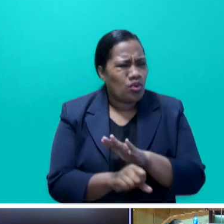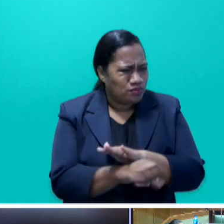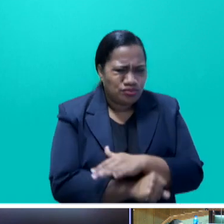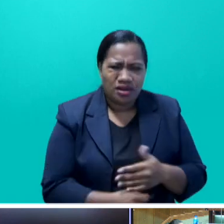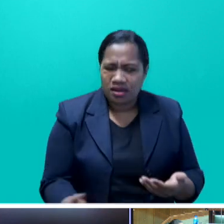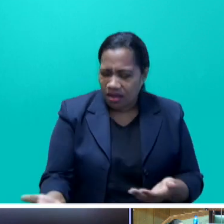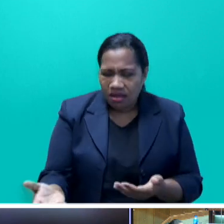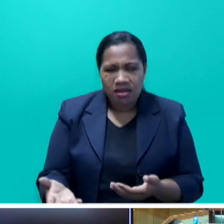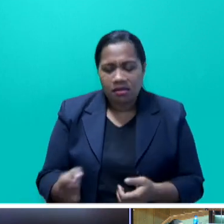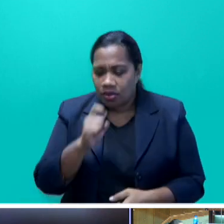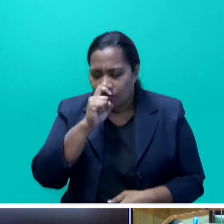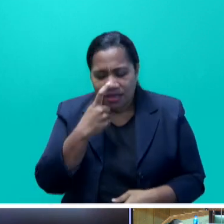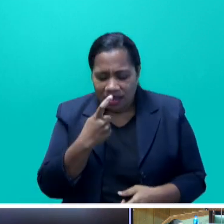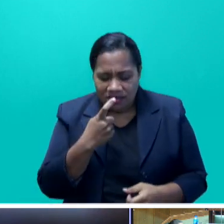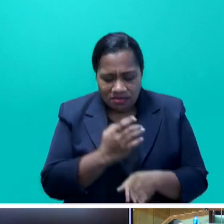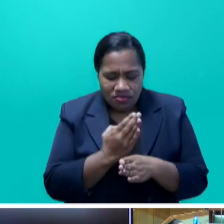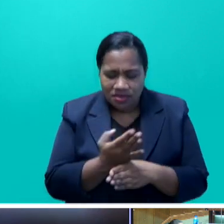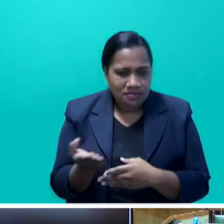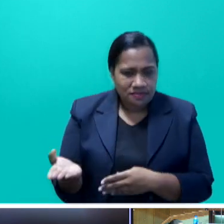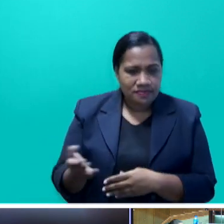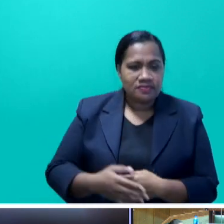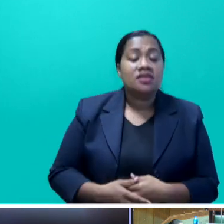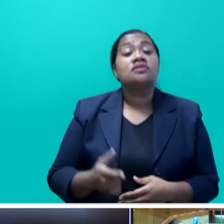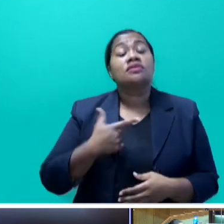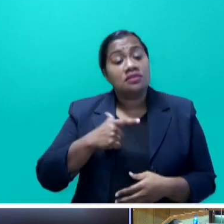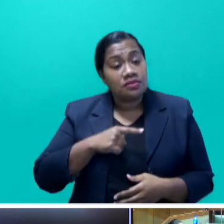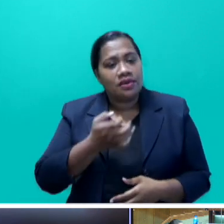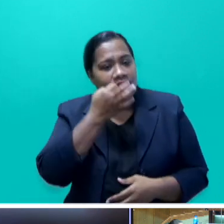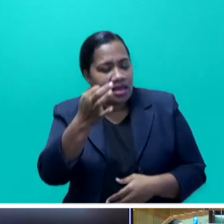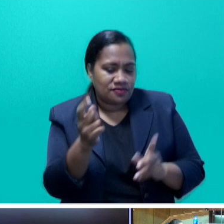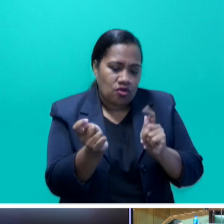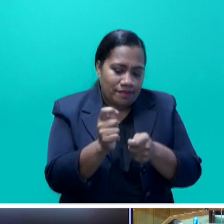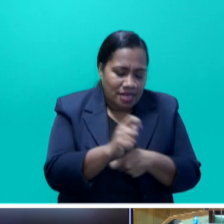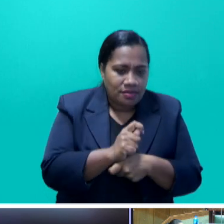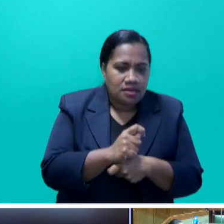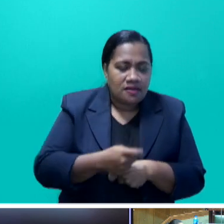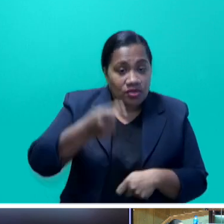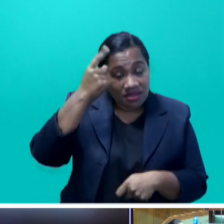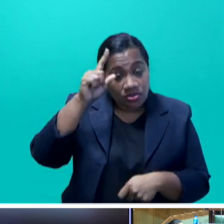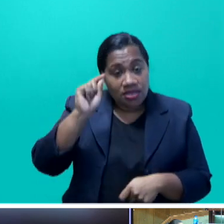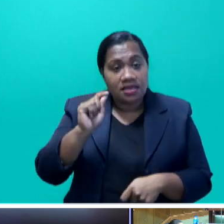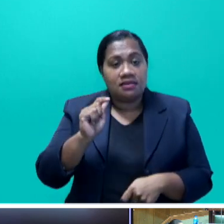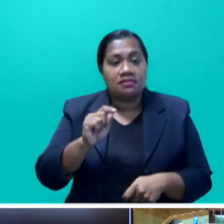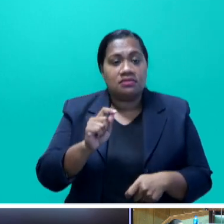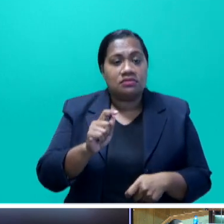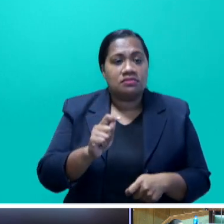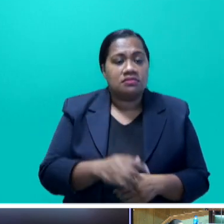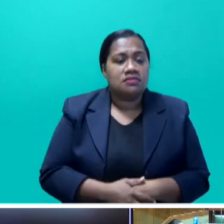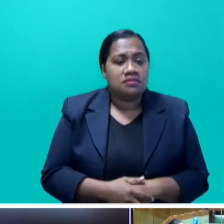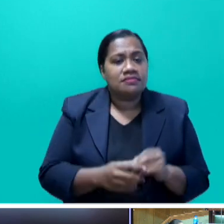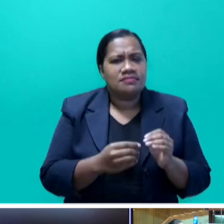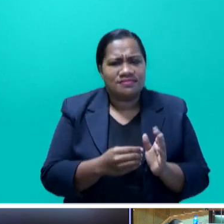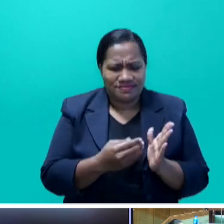So, we propose an amendment to the Itauke Land Trust Act that makes a simple administrative